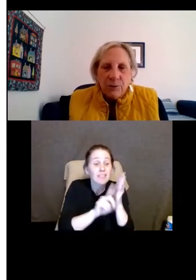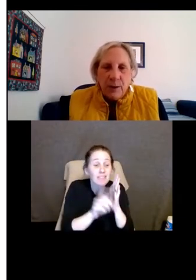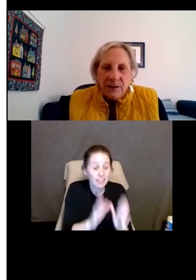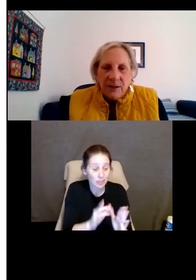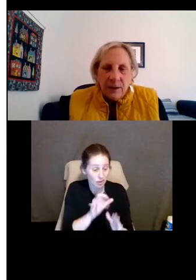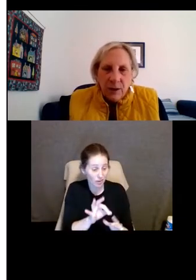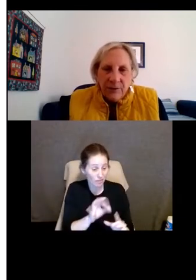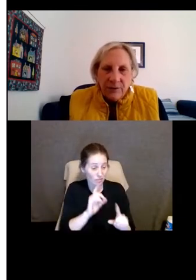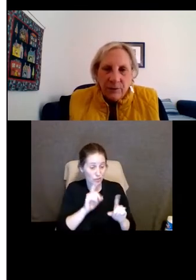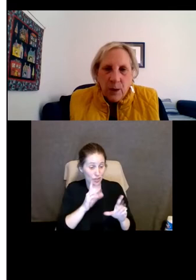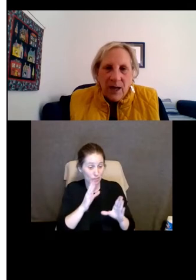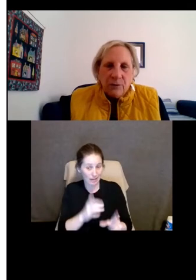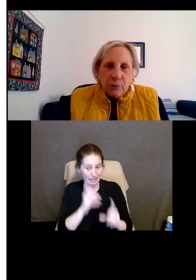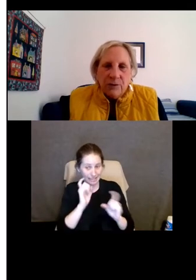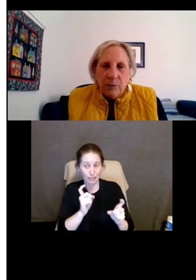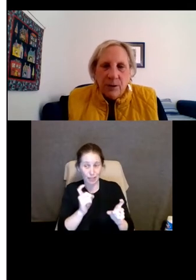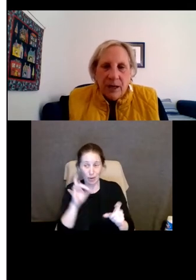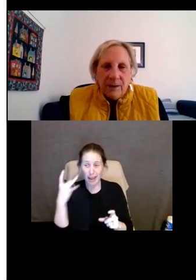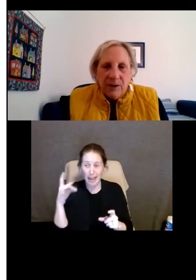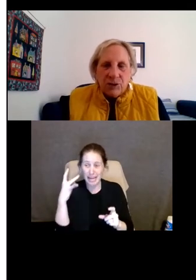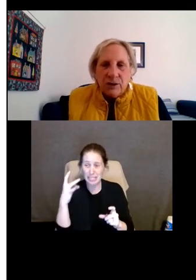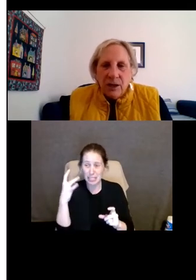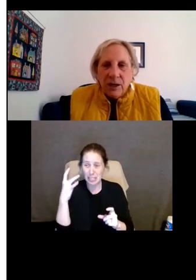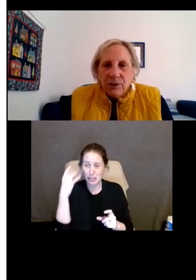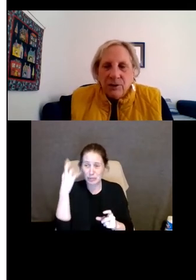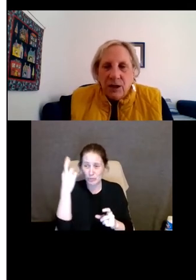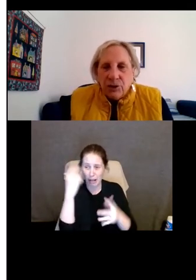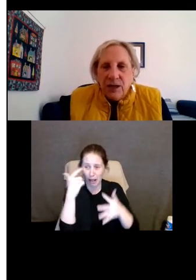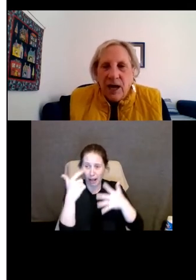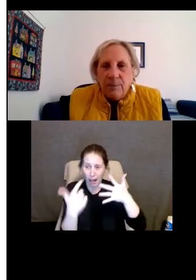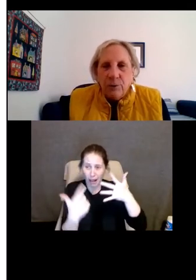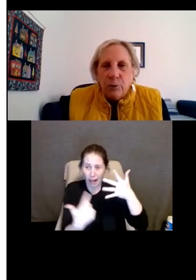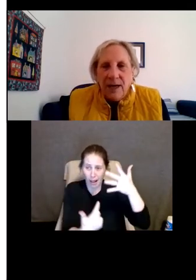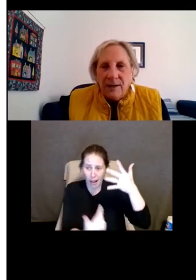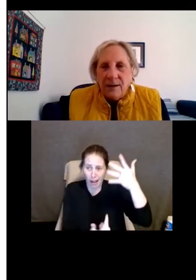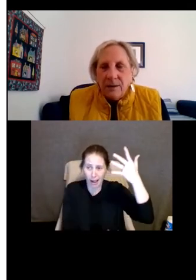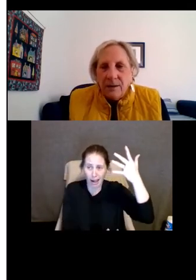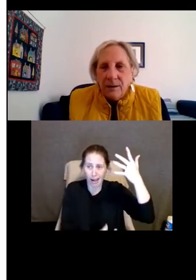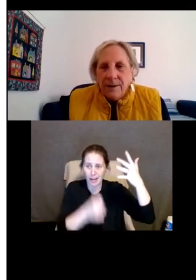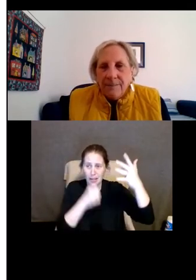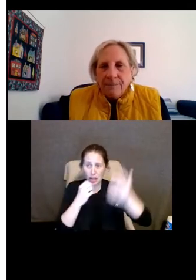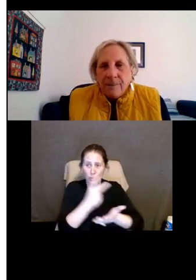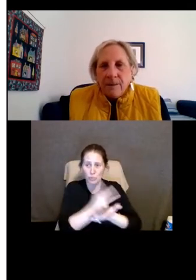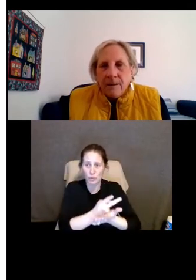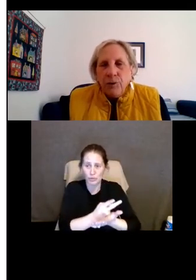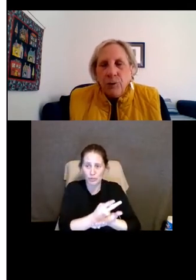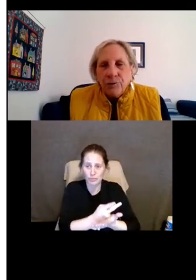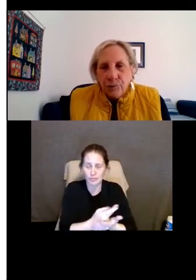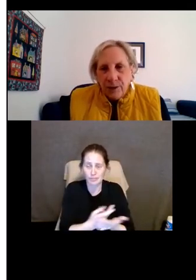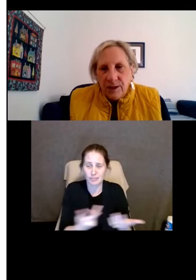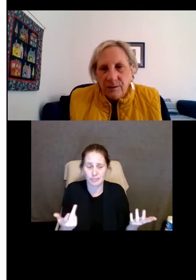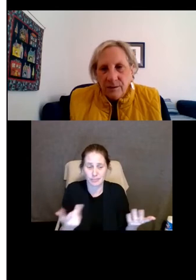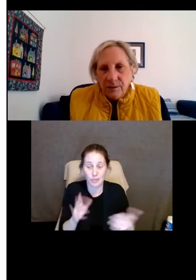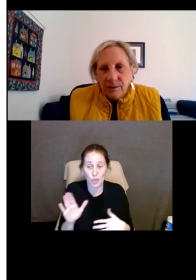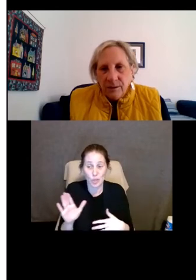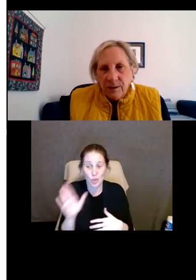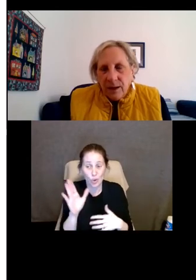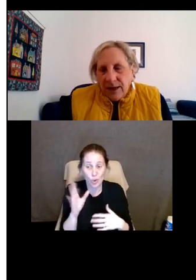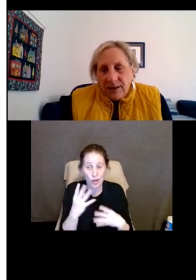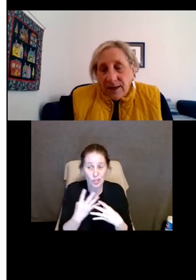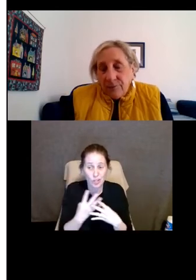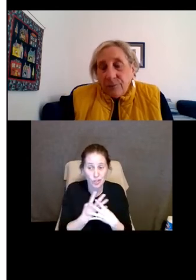respondent gives you 18 reasons why this reasonable accommodation should not have been granted, your screen,